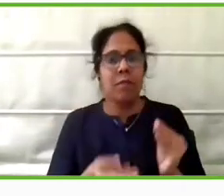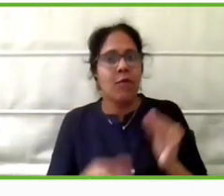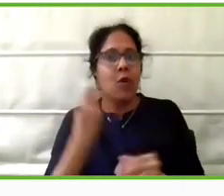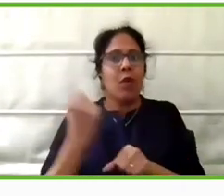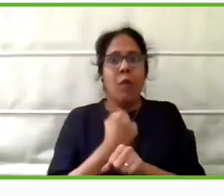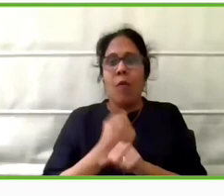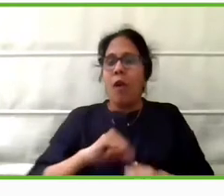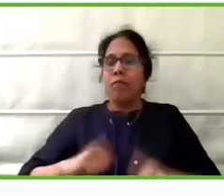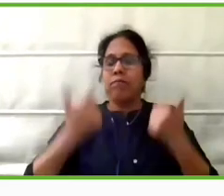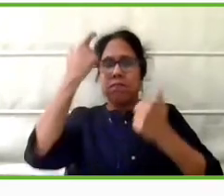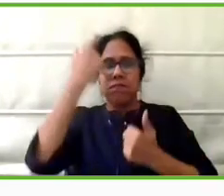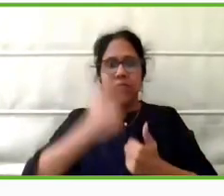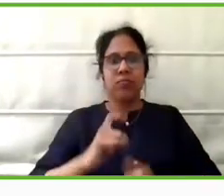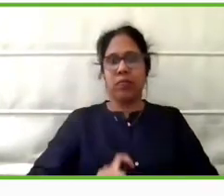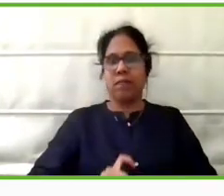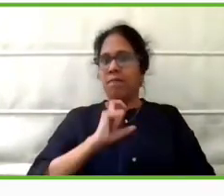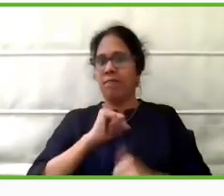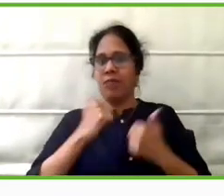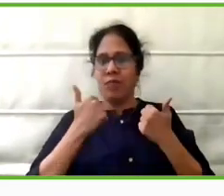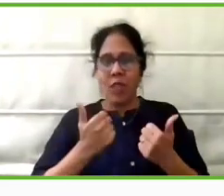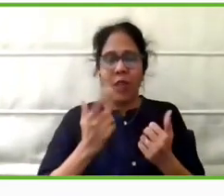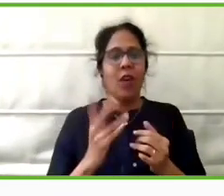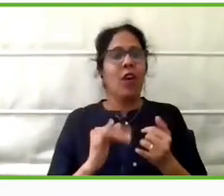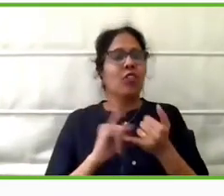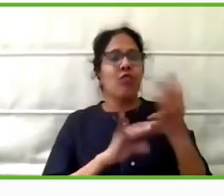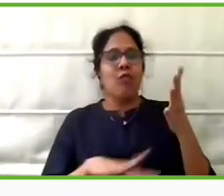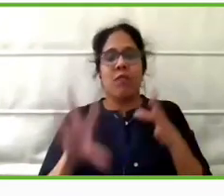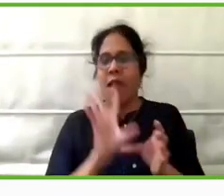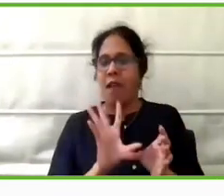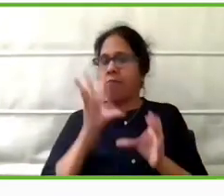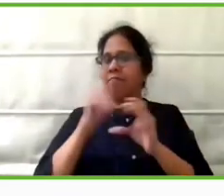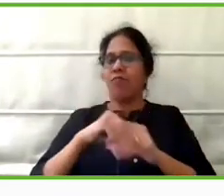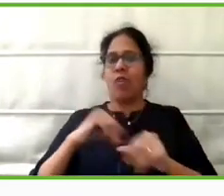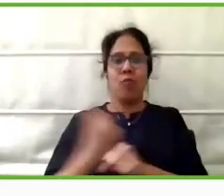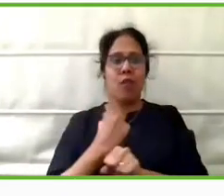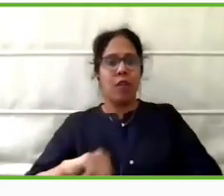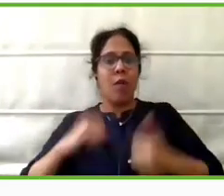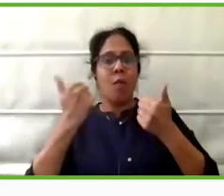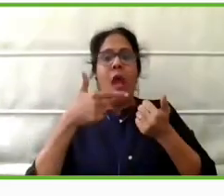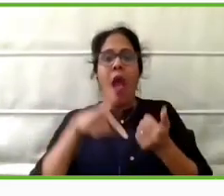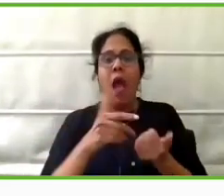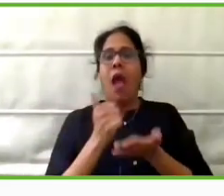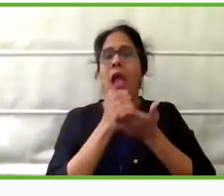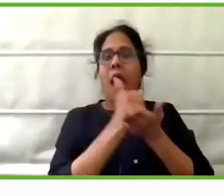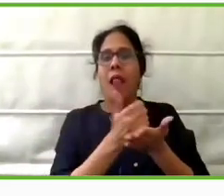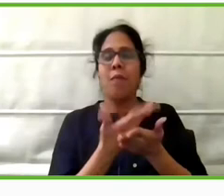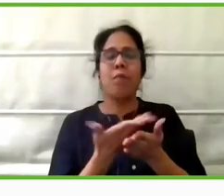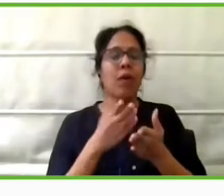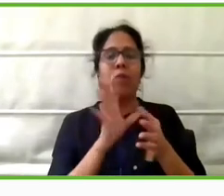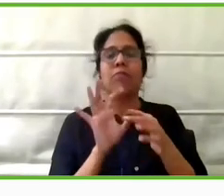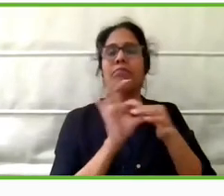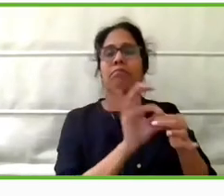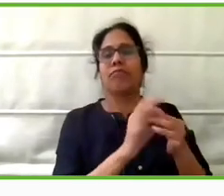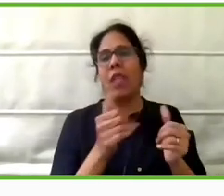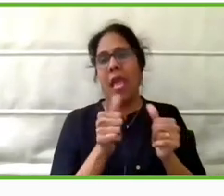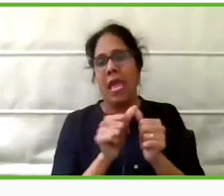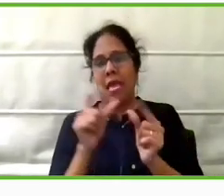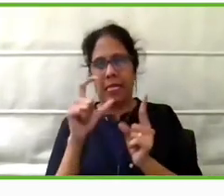them to become contributing members of society. And here in this slide I use